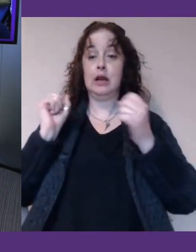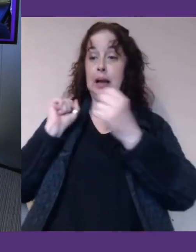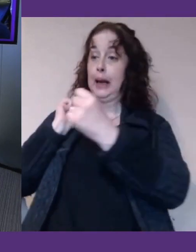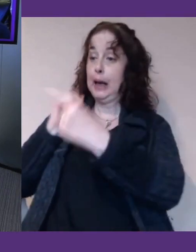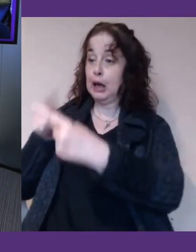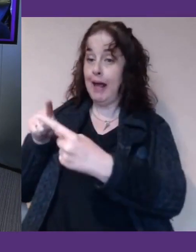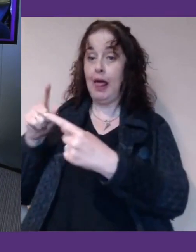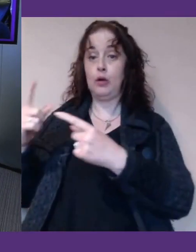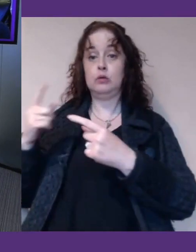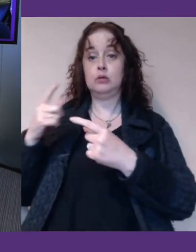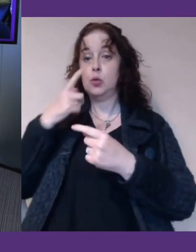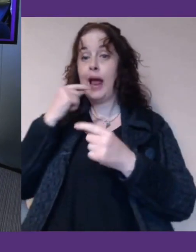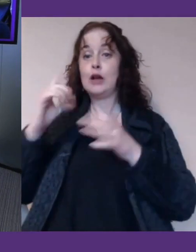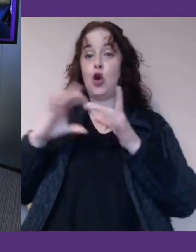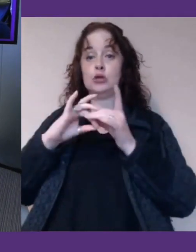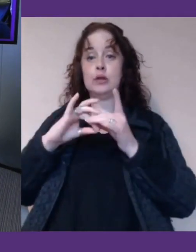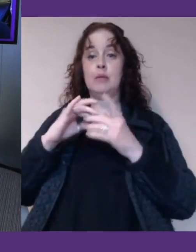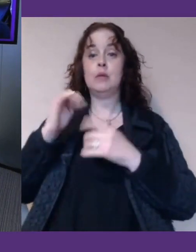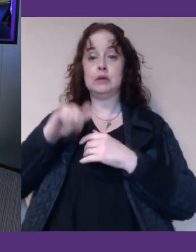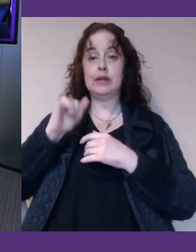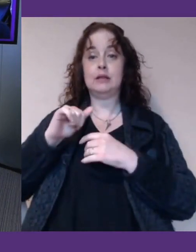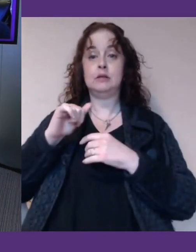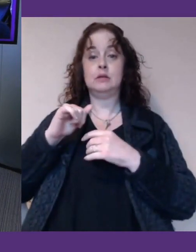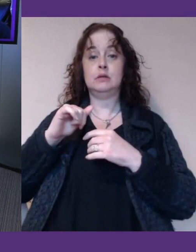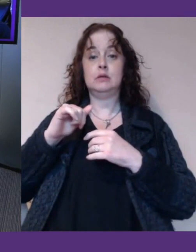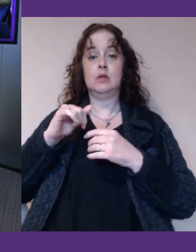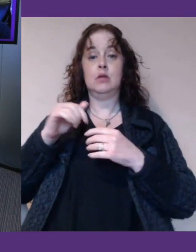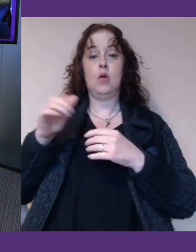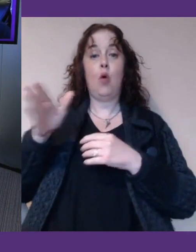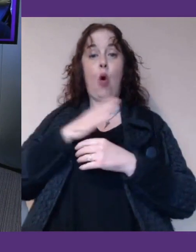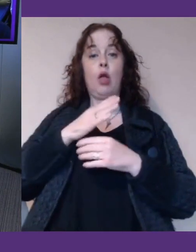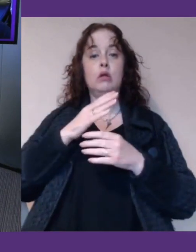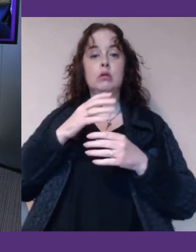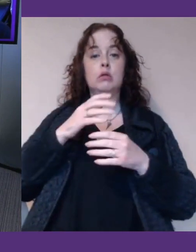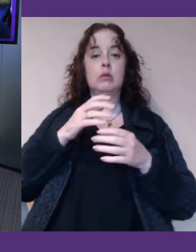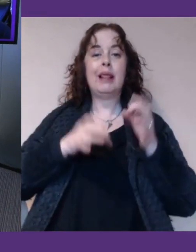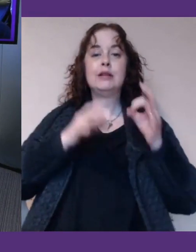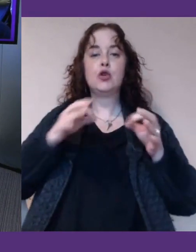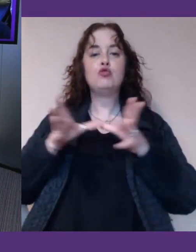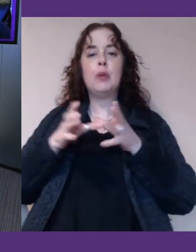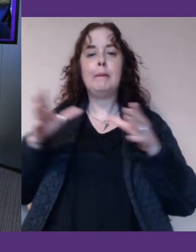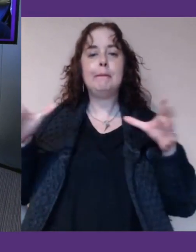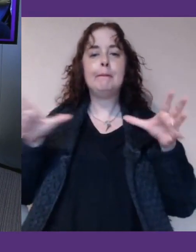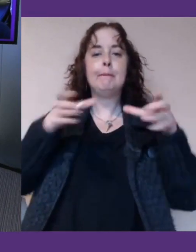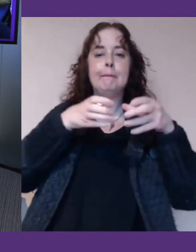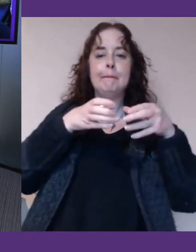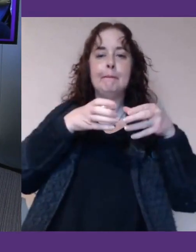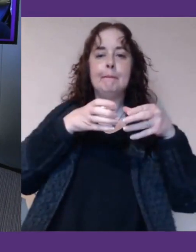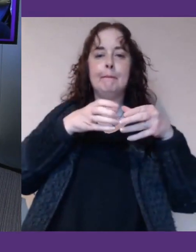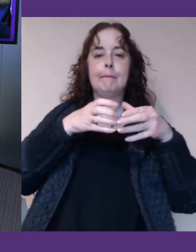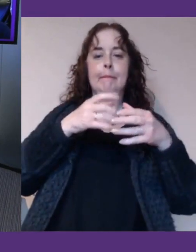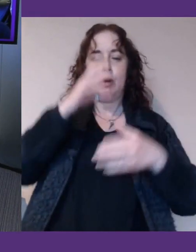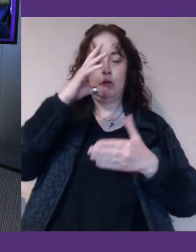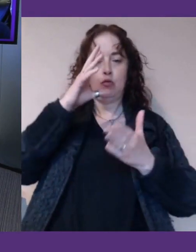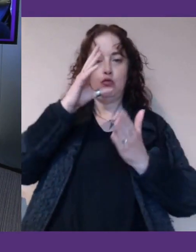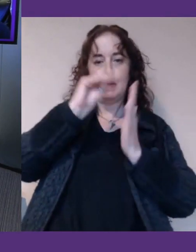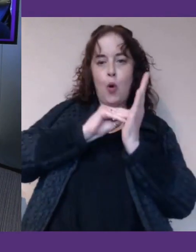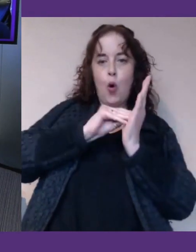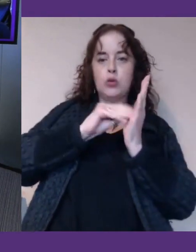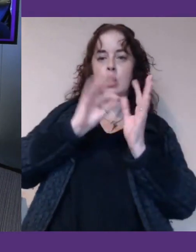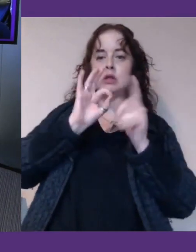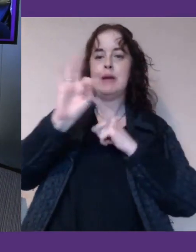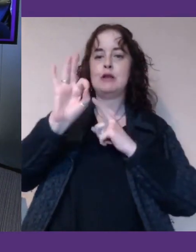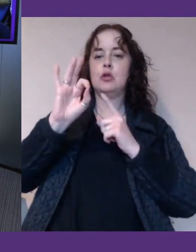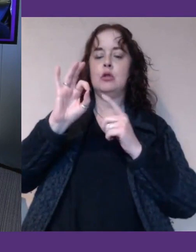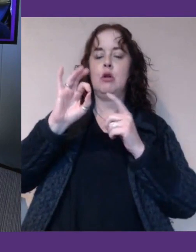But yes, you've got an all party parliamentary group, you've got kind of report processes, like the report on special educational needs and disabilities that